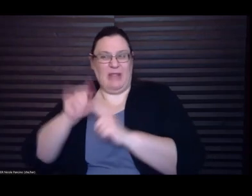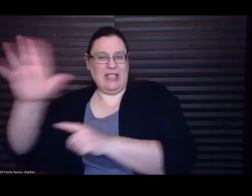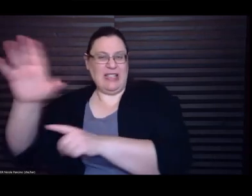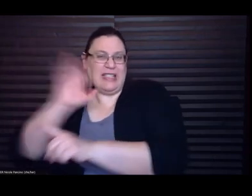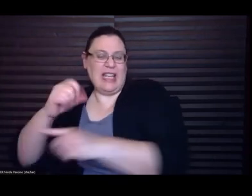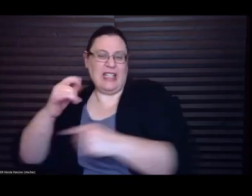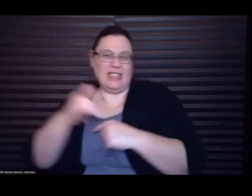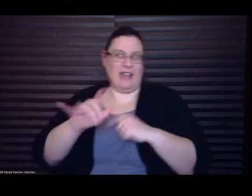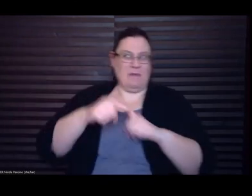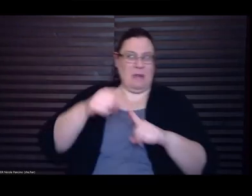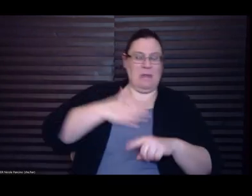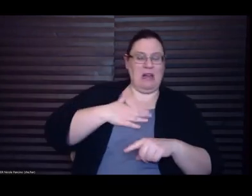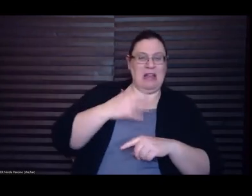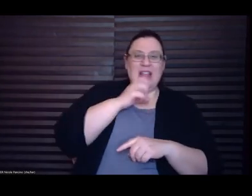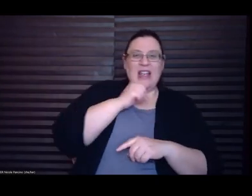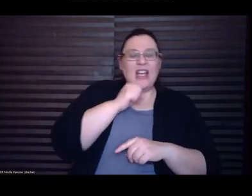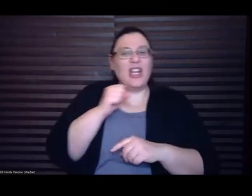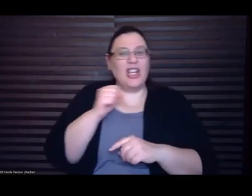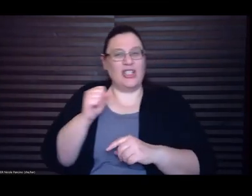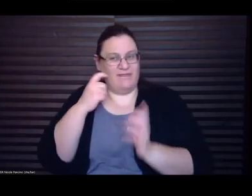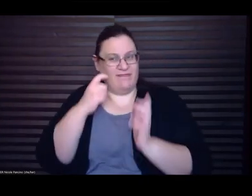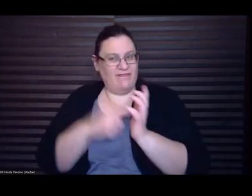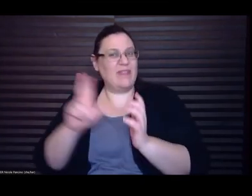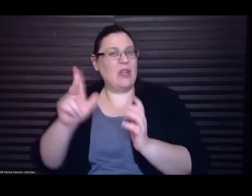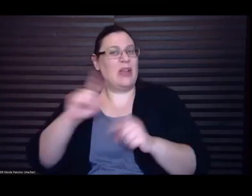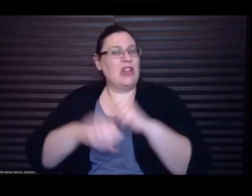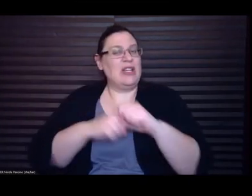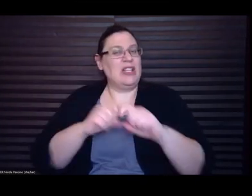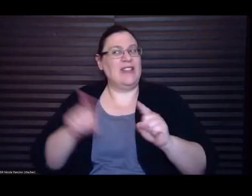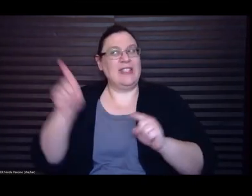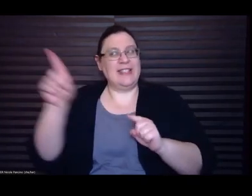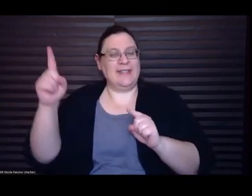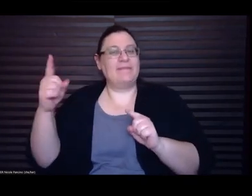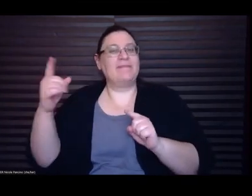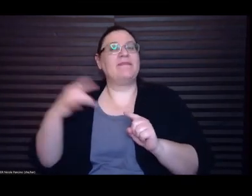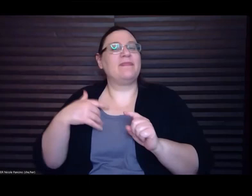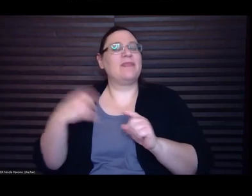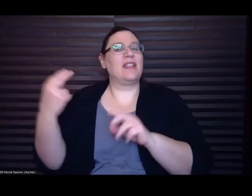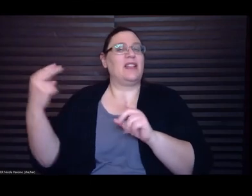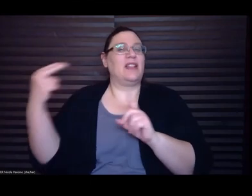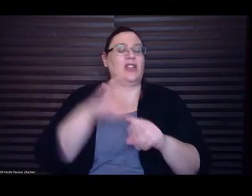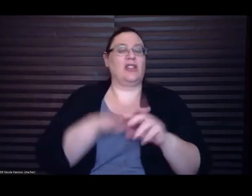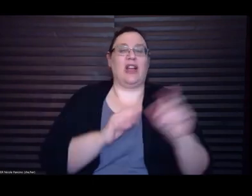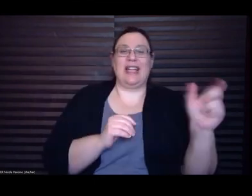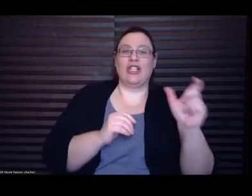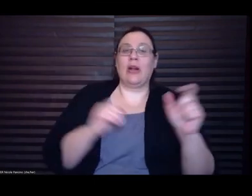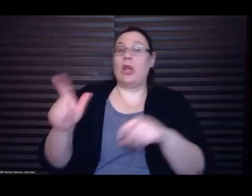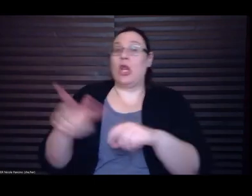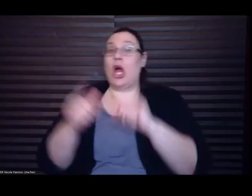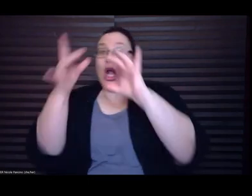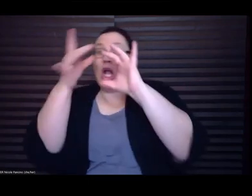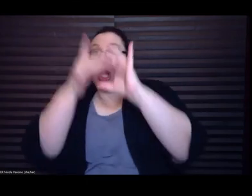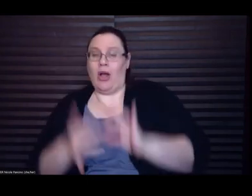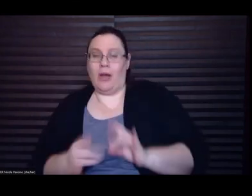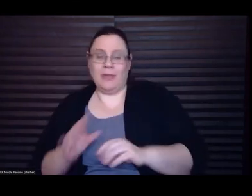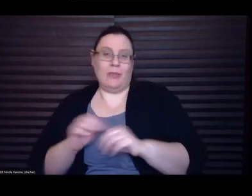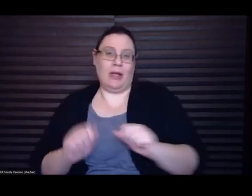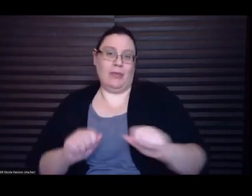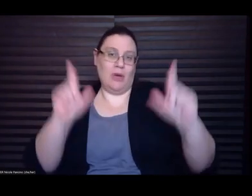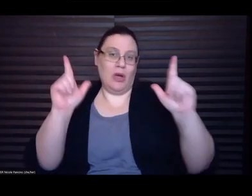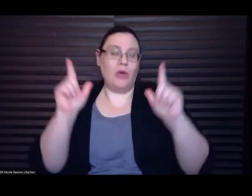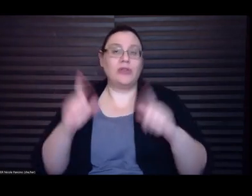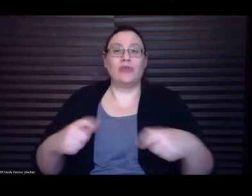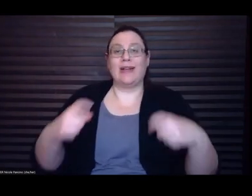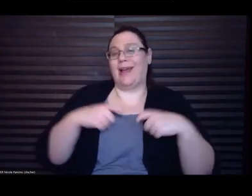He follows me on Instagram and leaves lengthy comments on my posts. Retired internet slang interspersed with earnest remarks about how the light falls on my face.